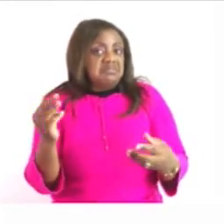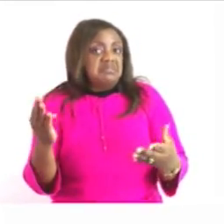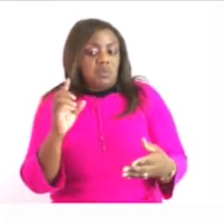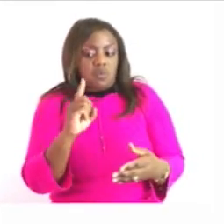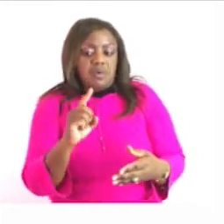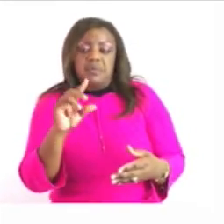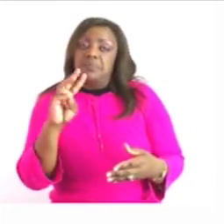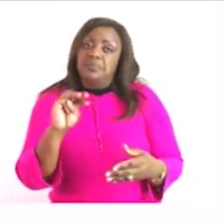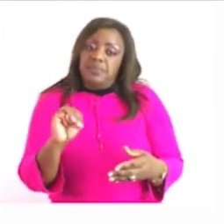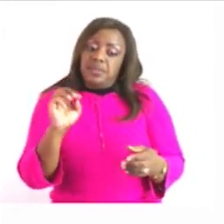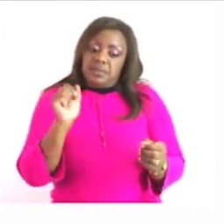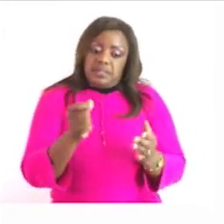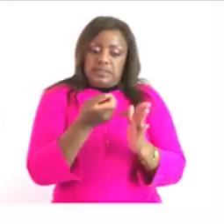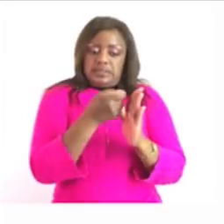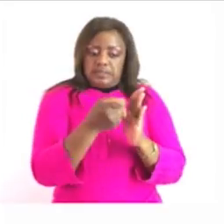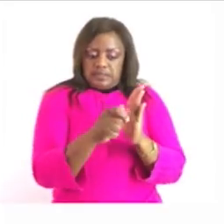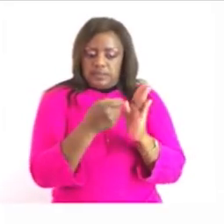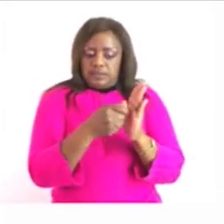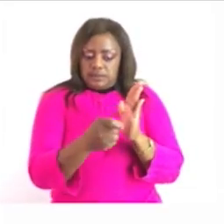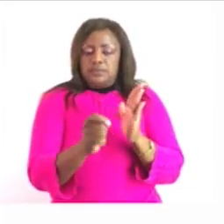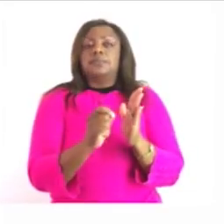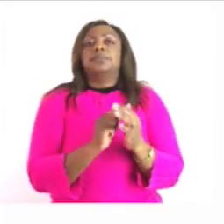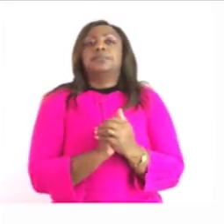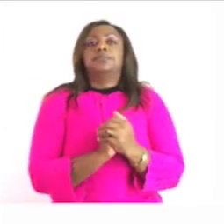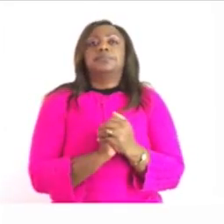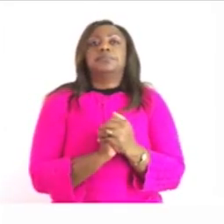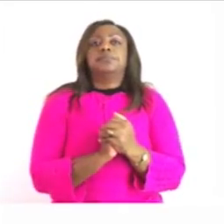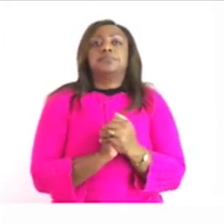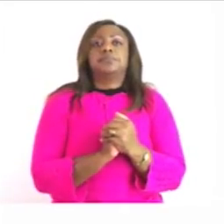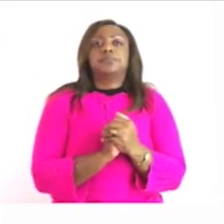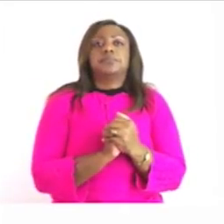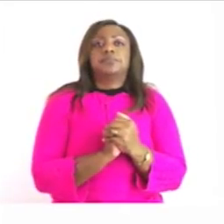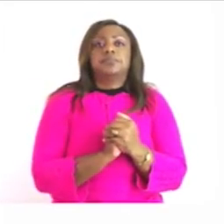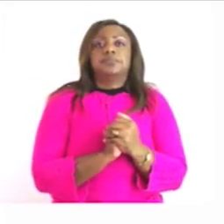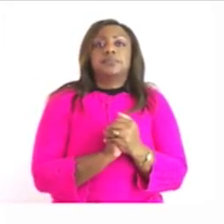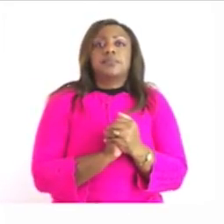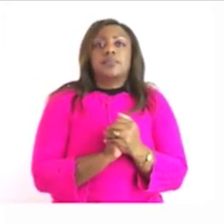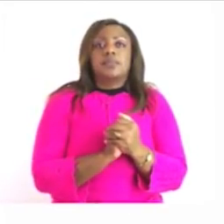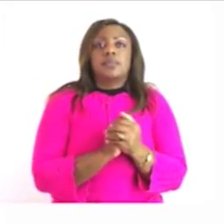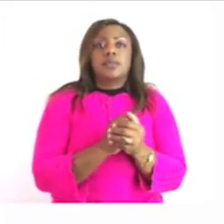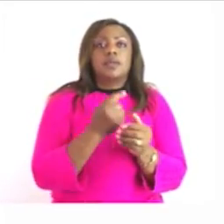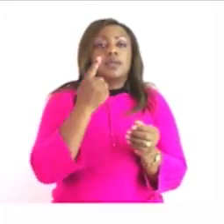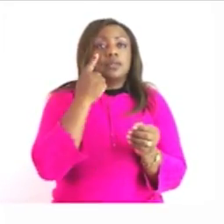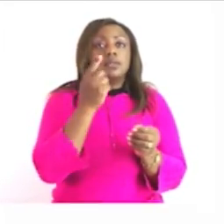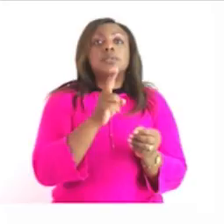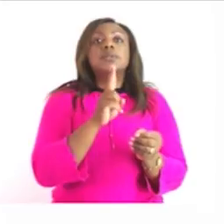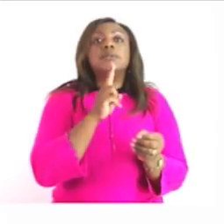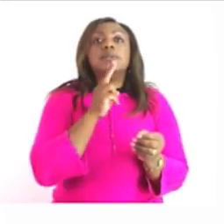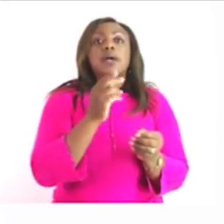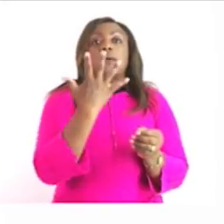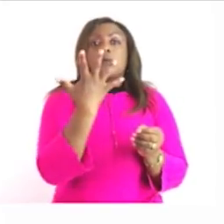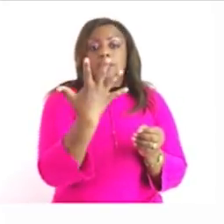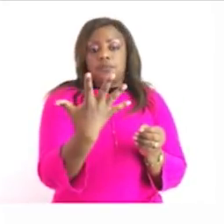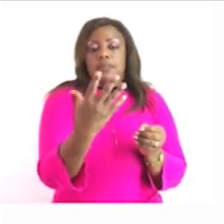and to record it it's already done for you and if you look at the the answer five centimeter you can see